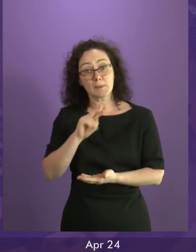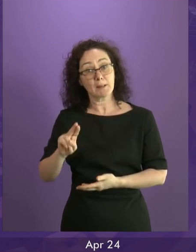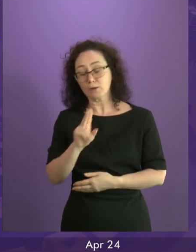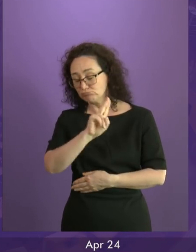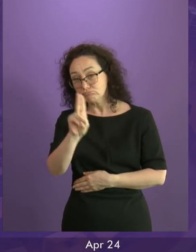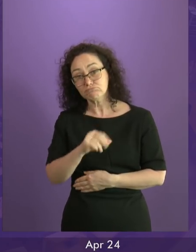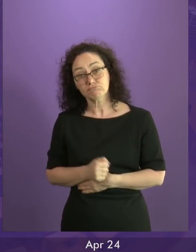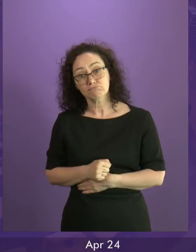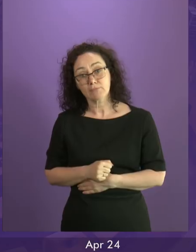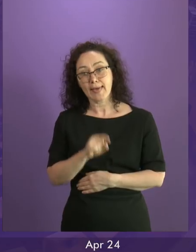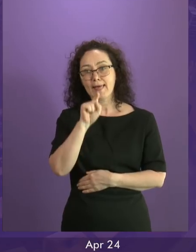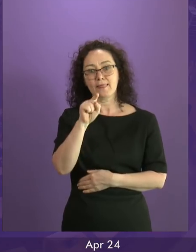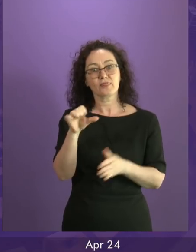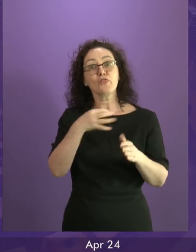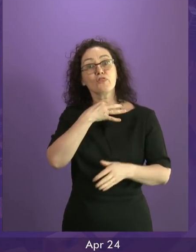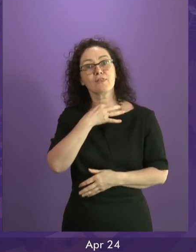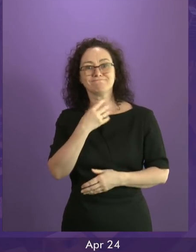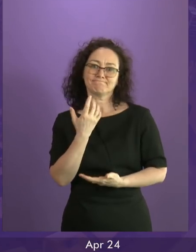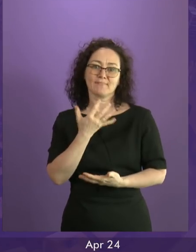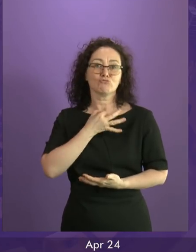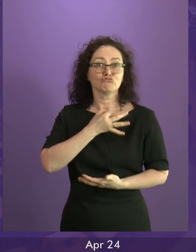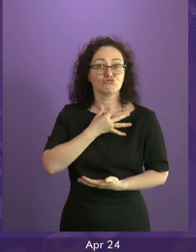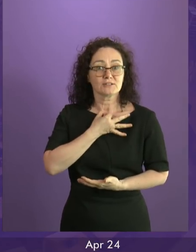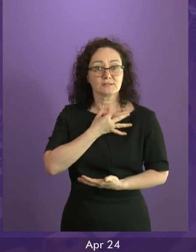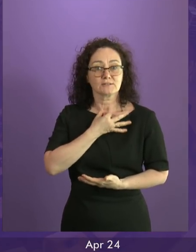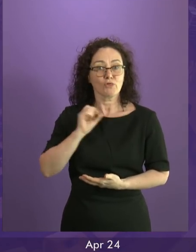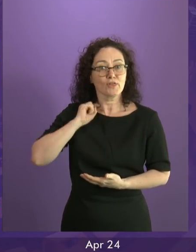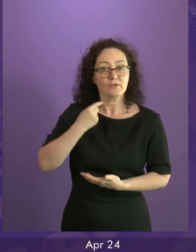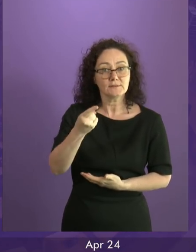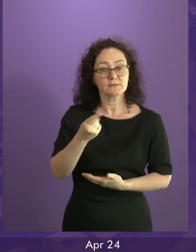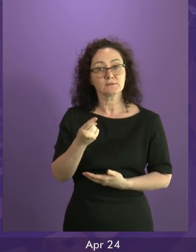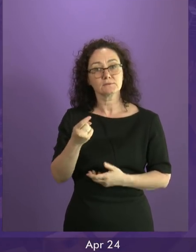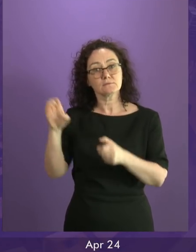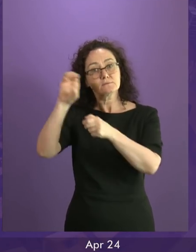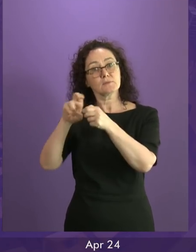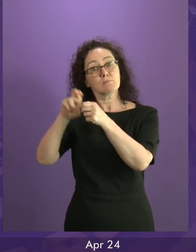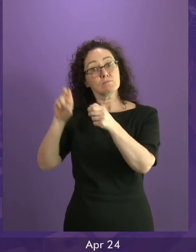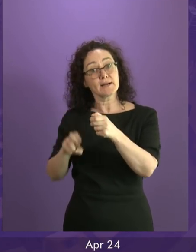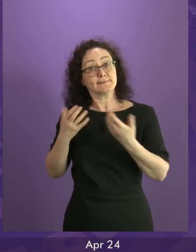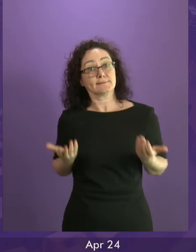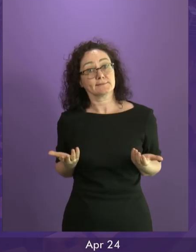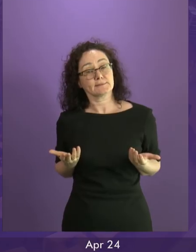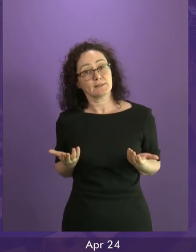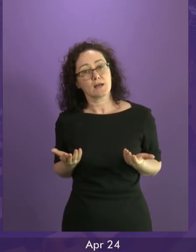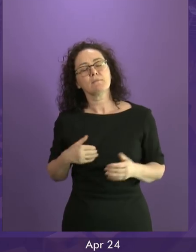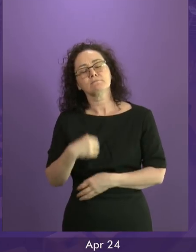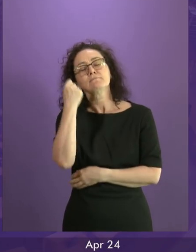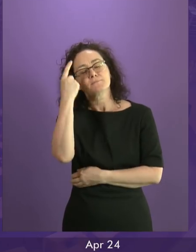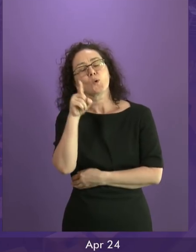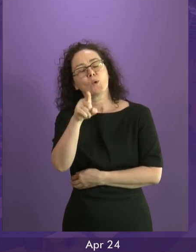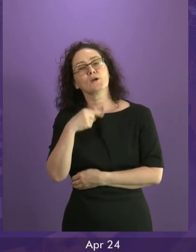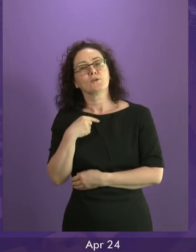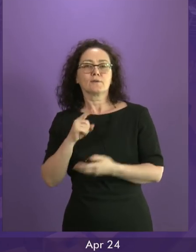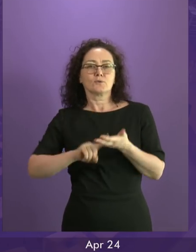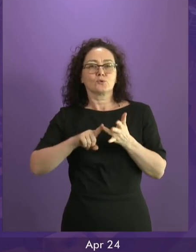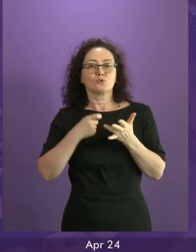Now, I can understand, I really can understand, why the Tories want to bury their heads in the sand and pretend that